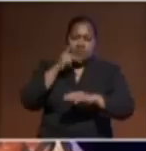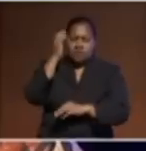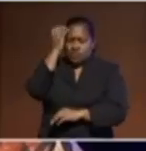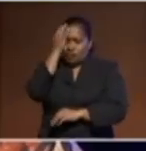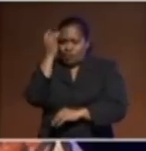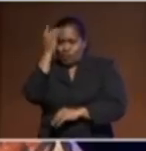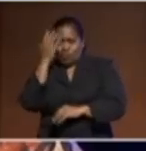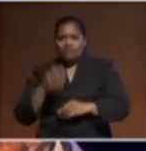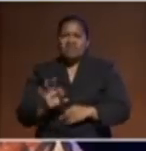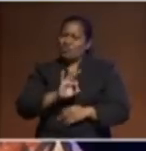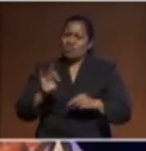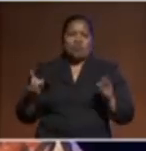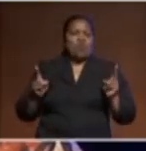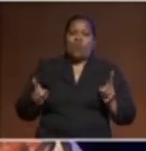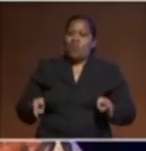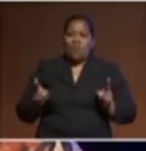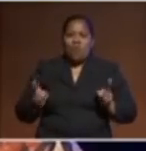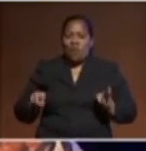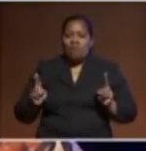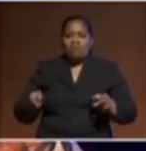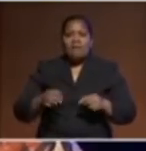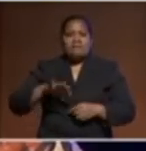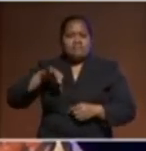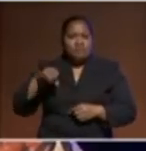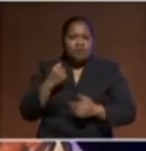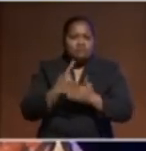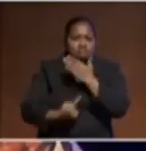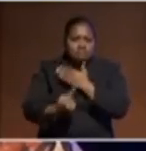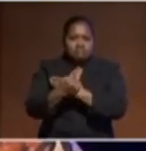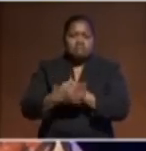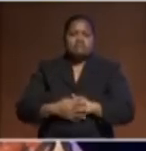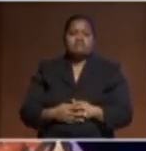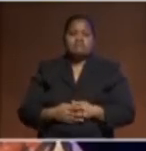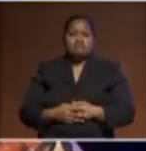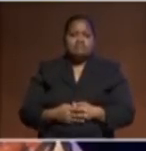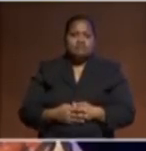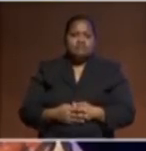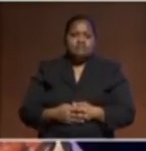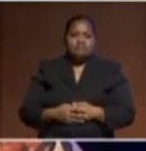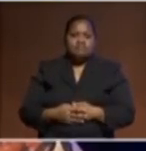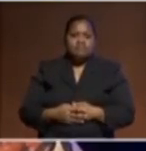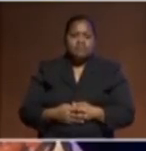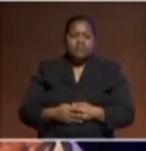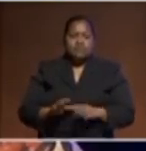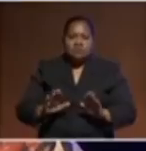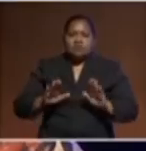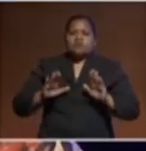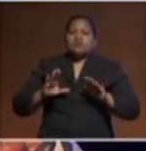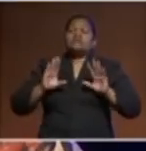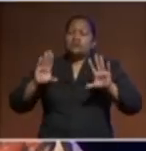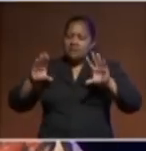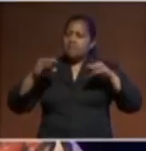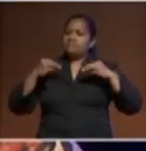They are not normal, and we must push back on any narrative that accepts this reality.